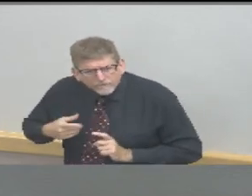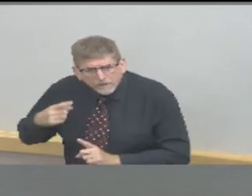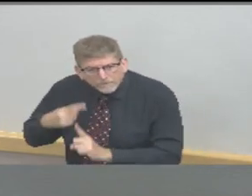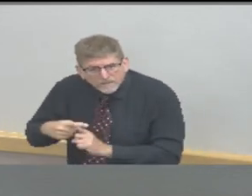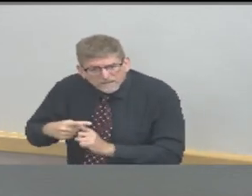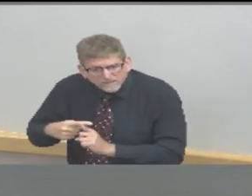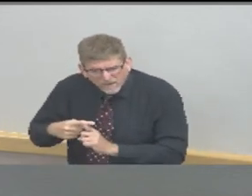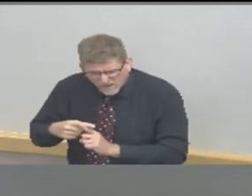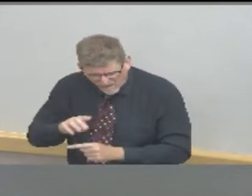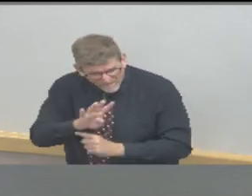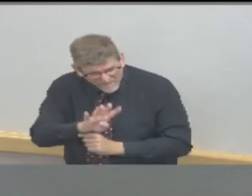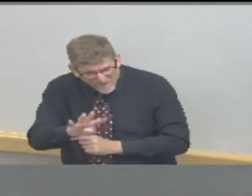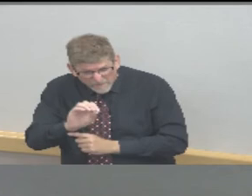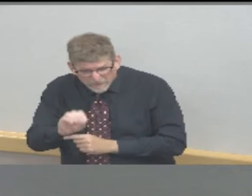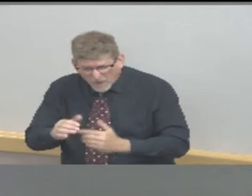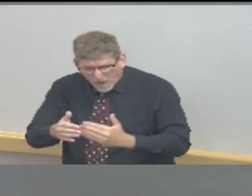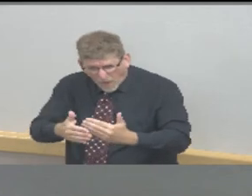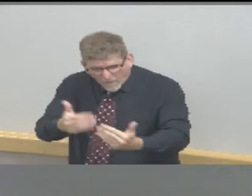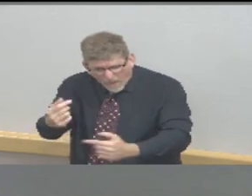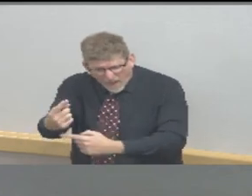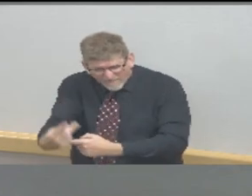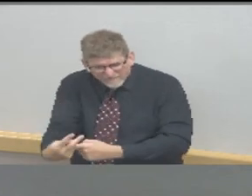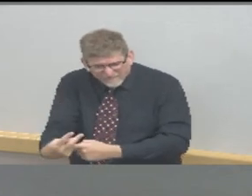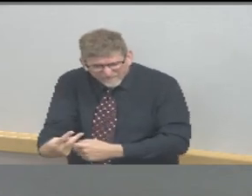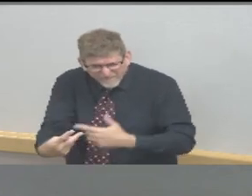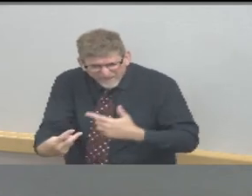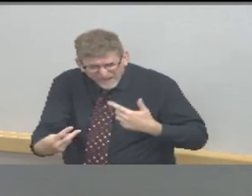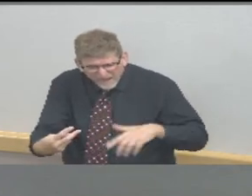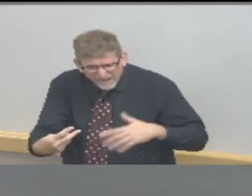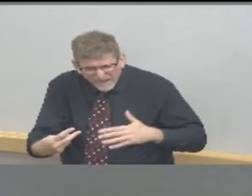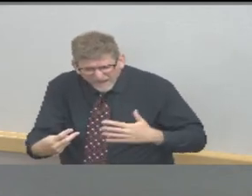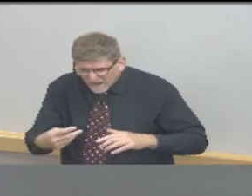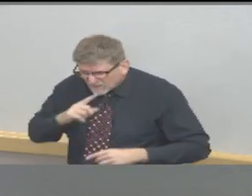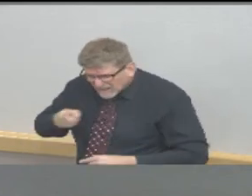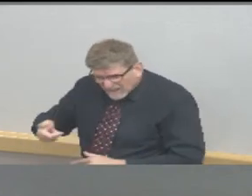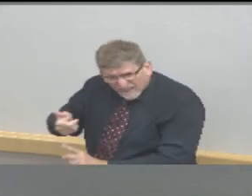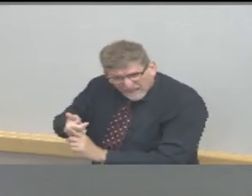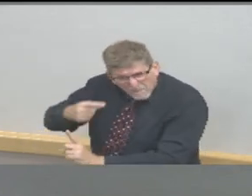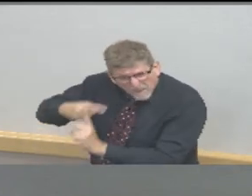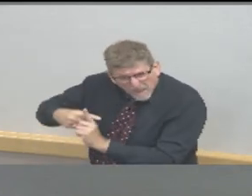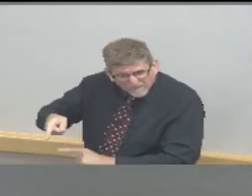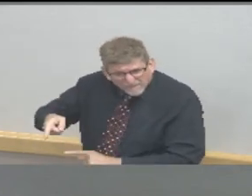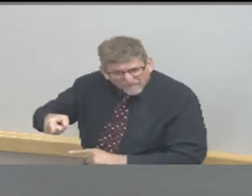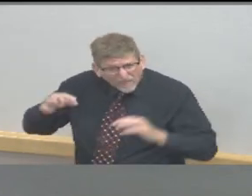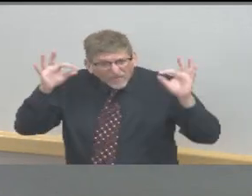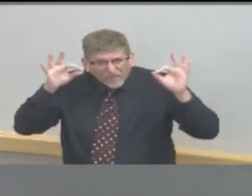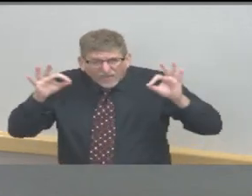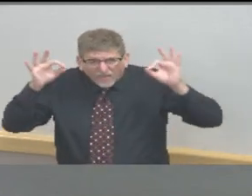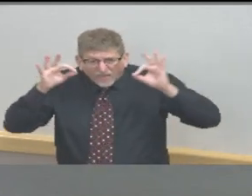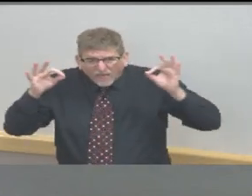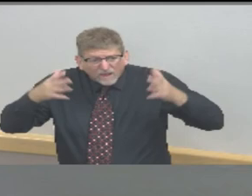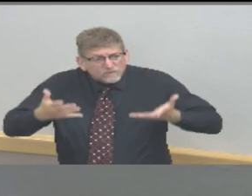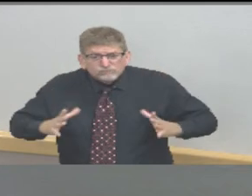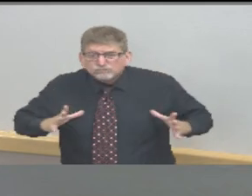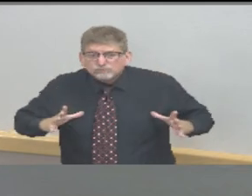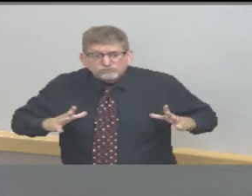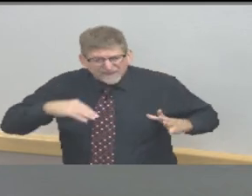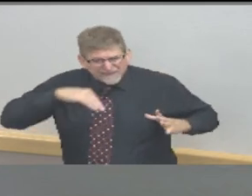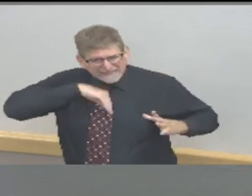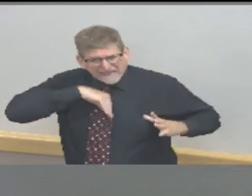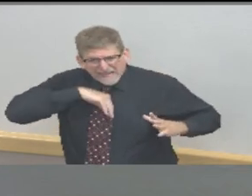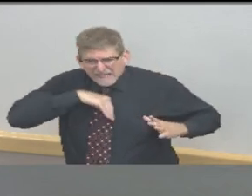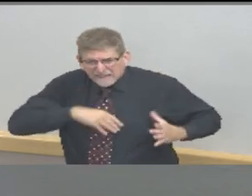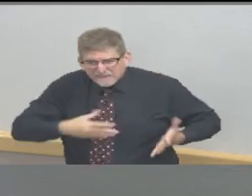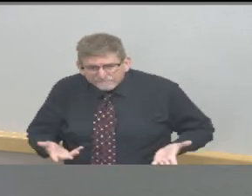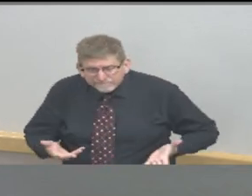asymptomatic they were able to determine also that the infection mortality rate for COVID-19 is 0